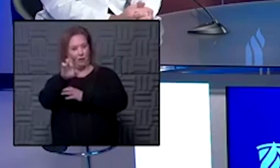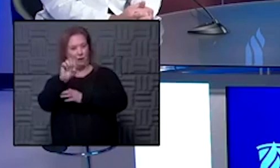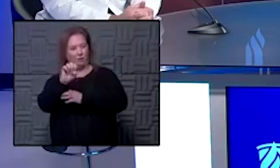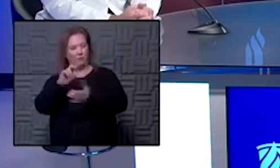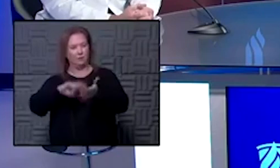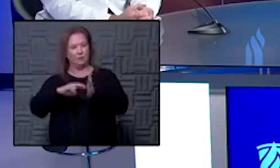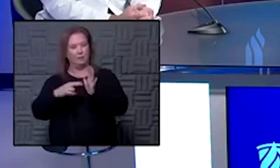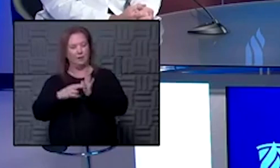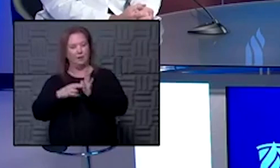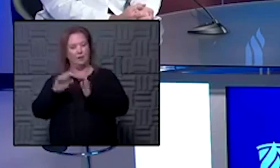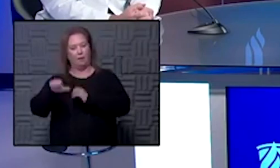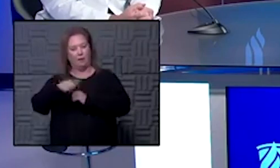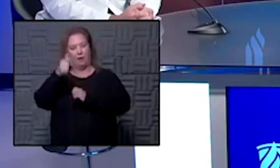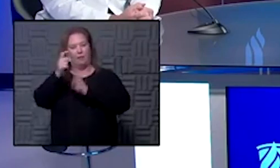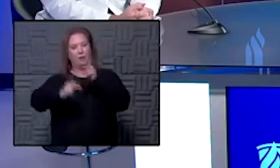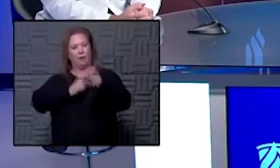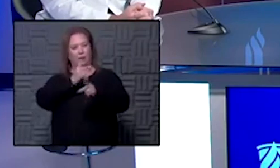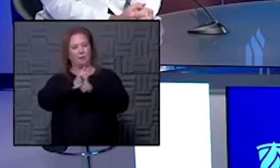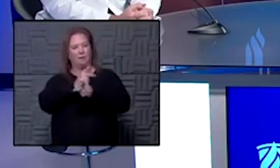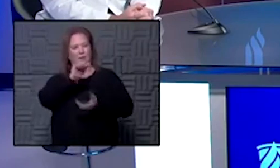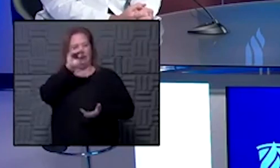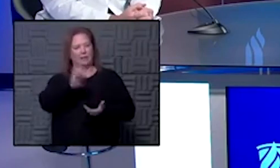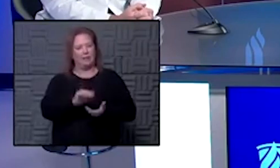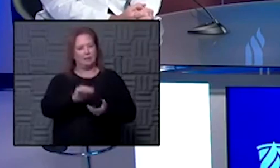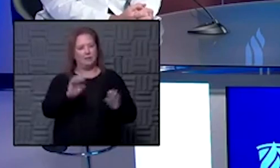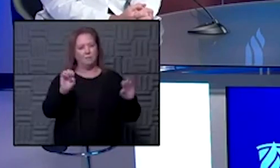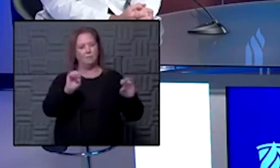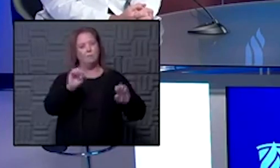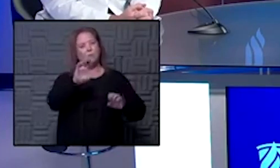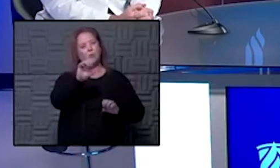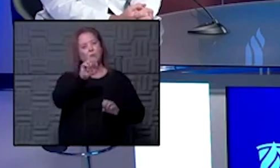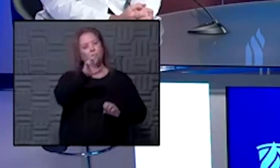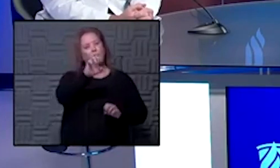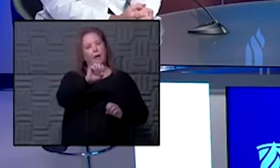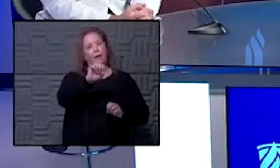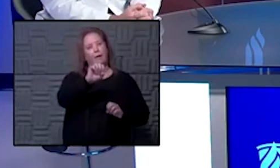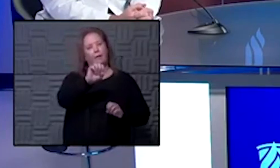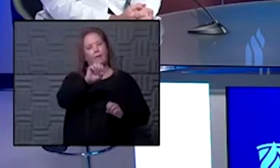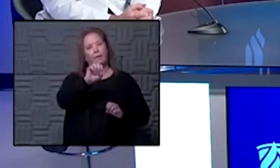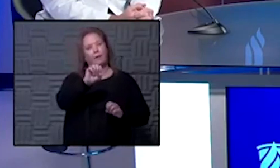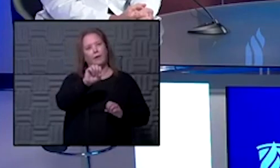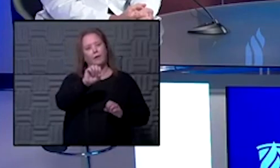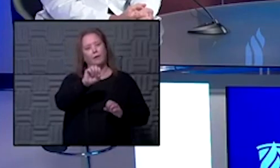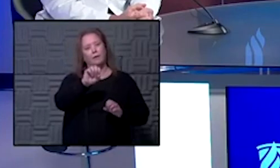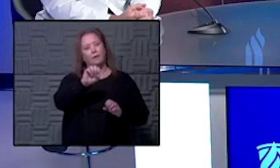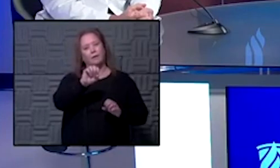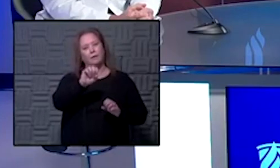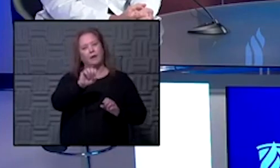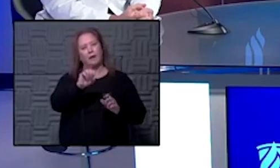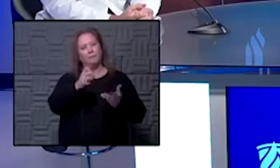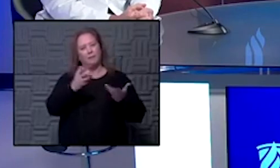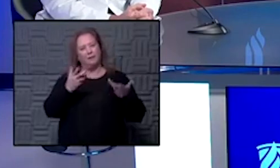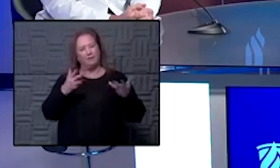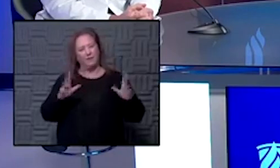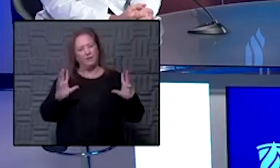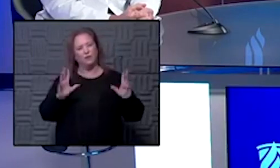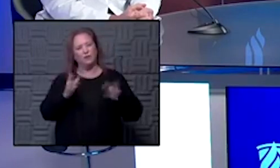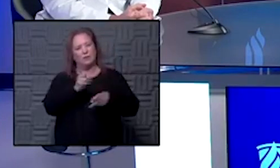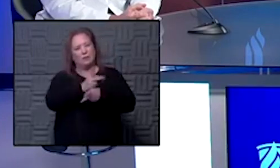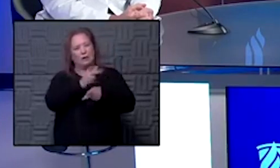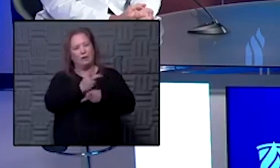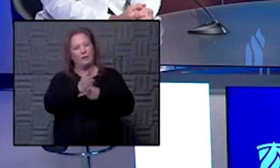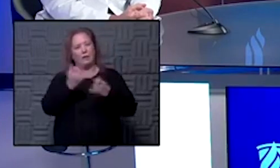other types of like less urgent care have kind of have all been cleared at this point